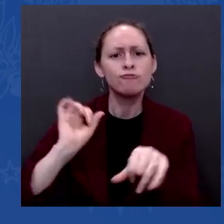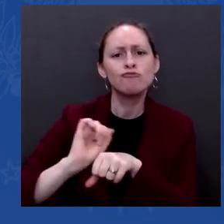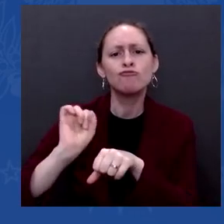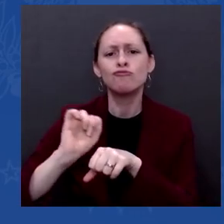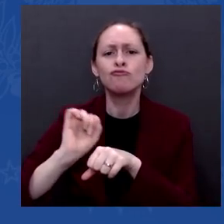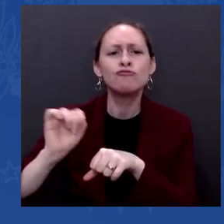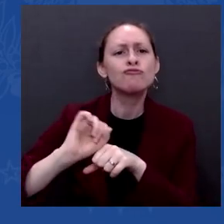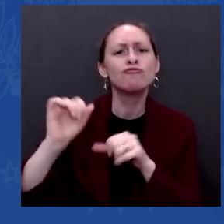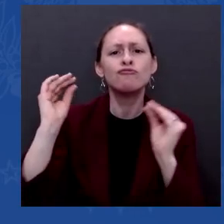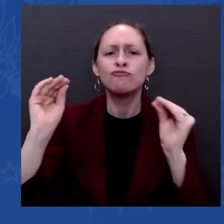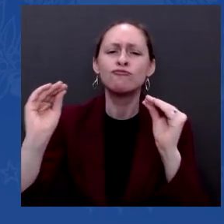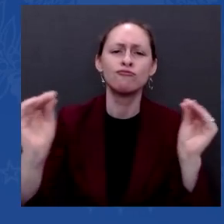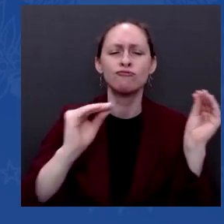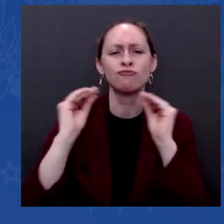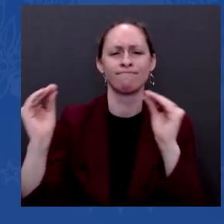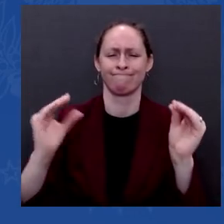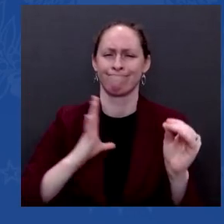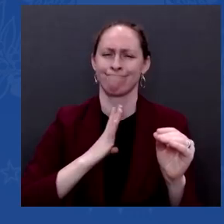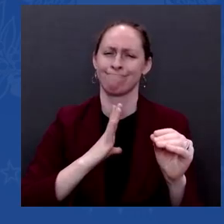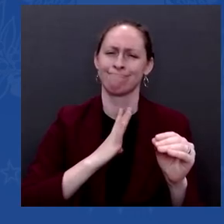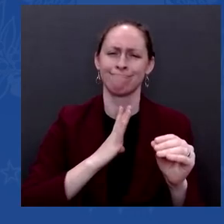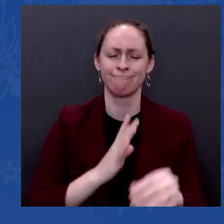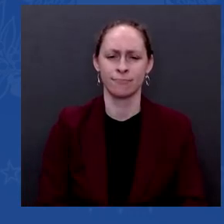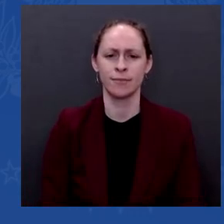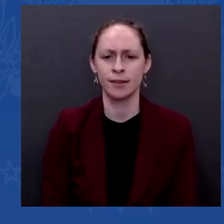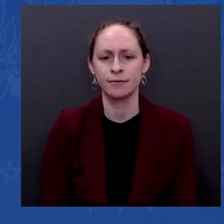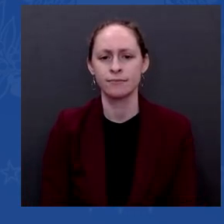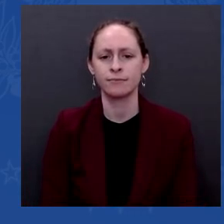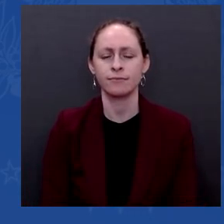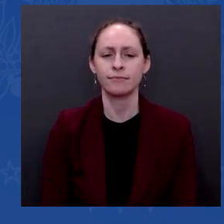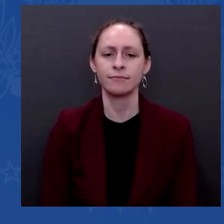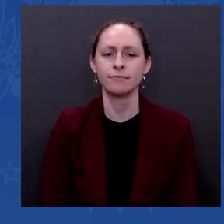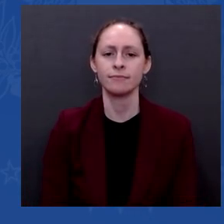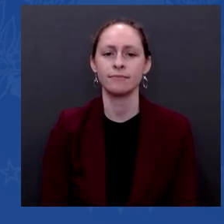uh, about, uh, Jen Epstein, uh, Bloomberg?